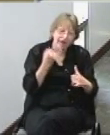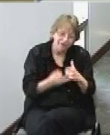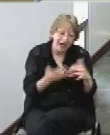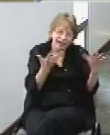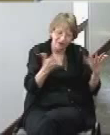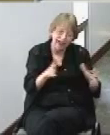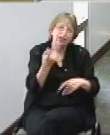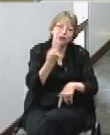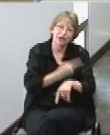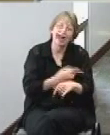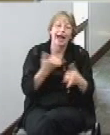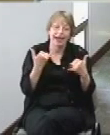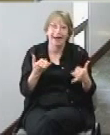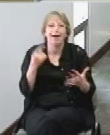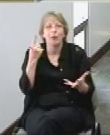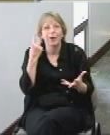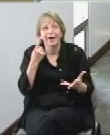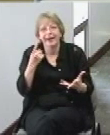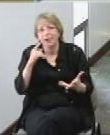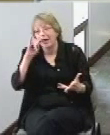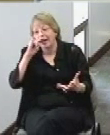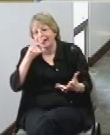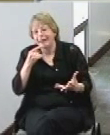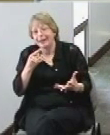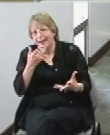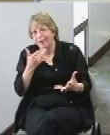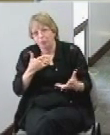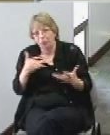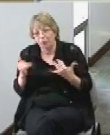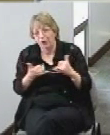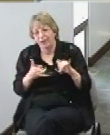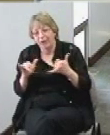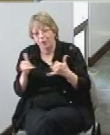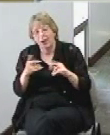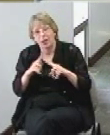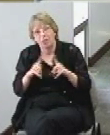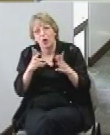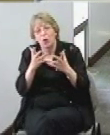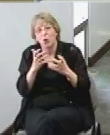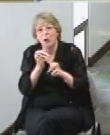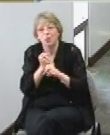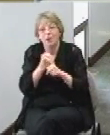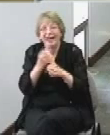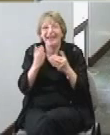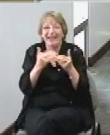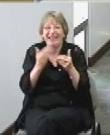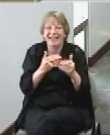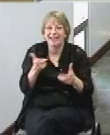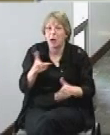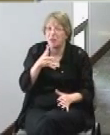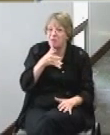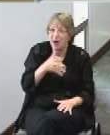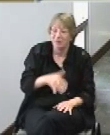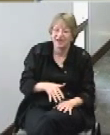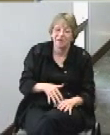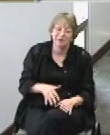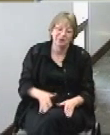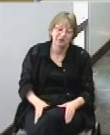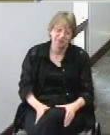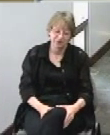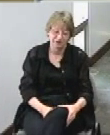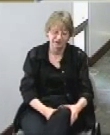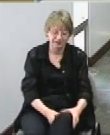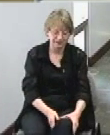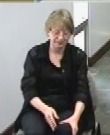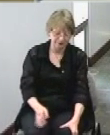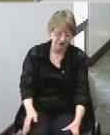and now they were thinking about their child's birthday party that we want to make it easy for them in in at